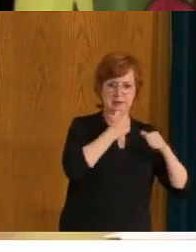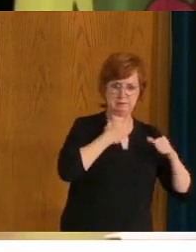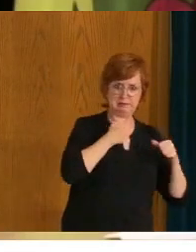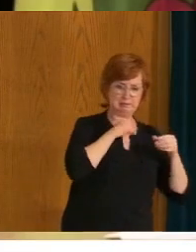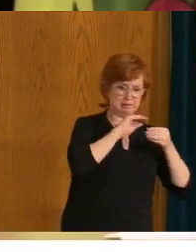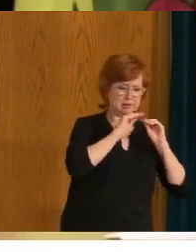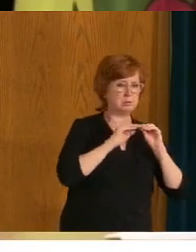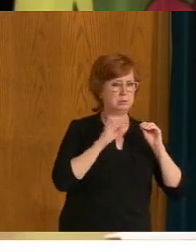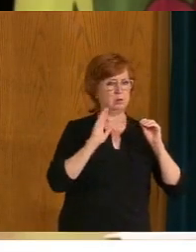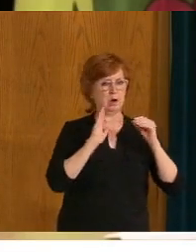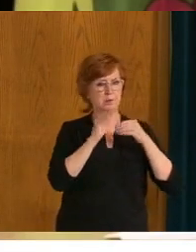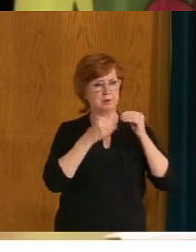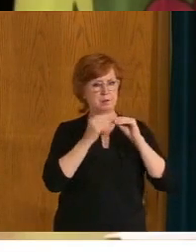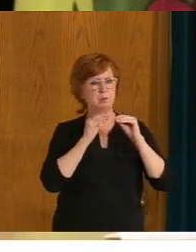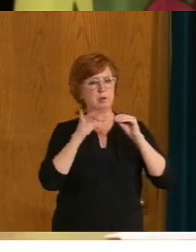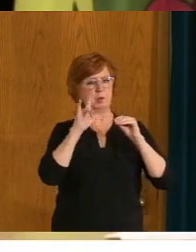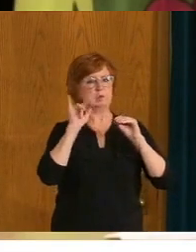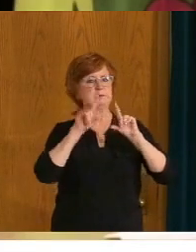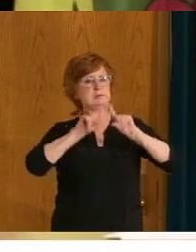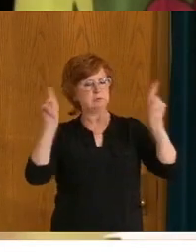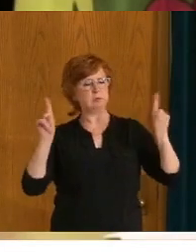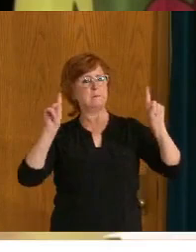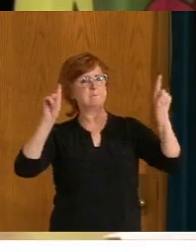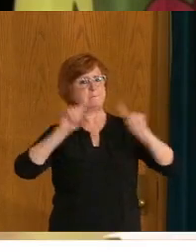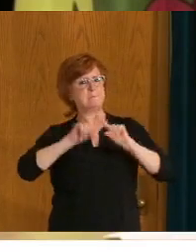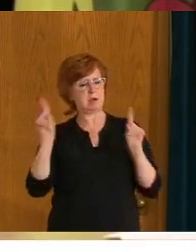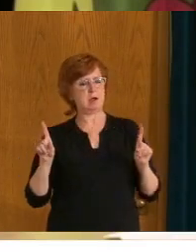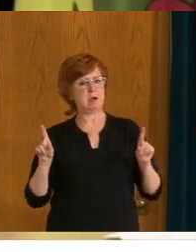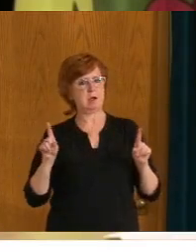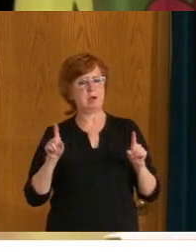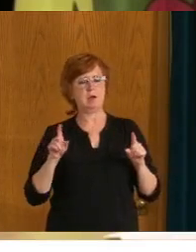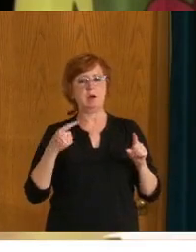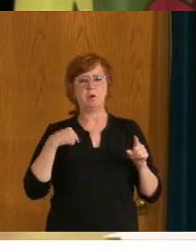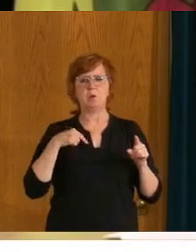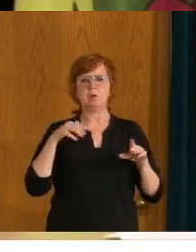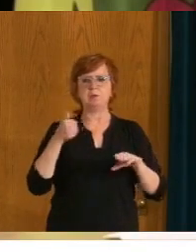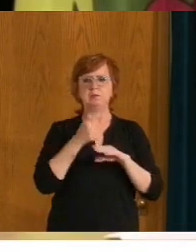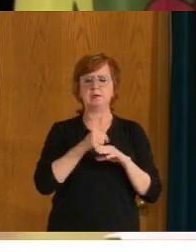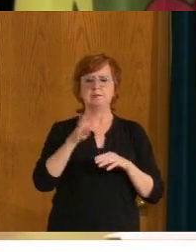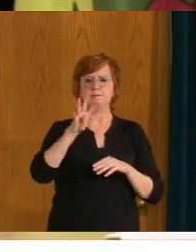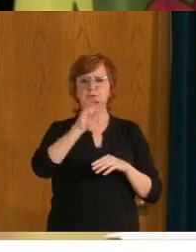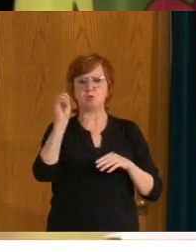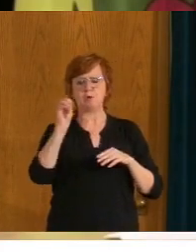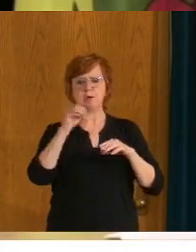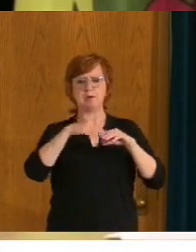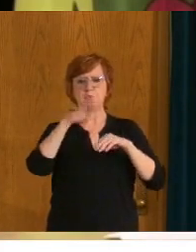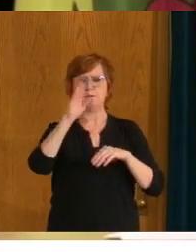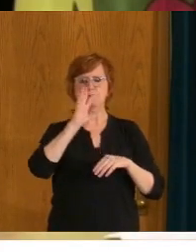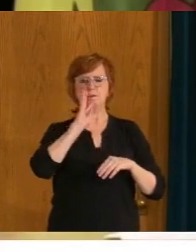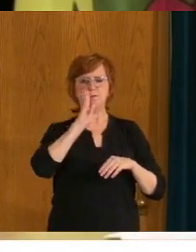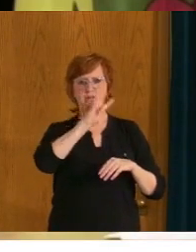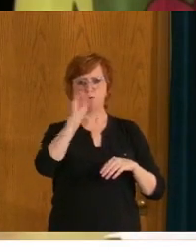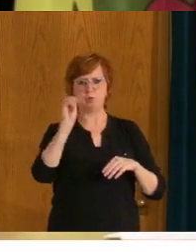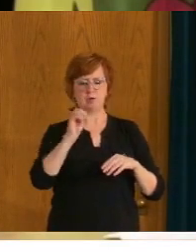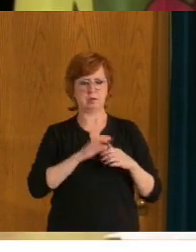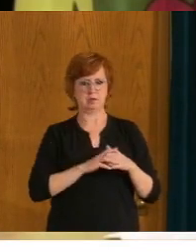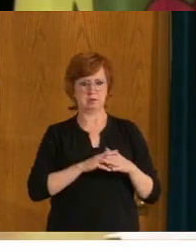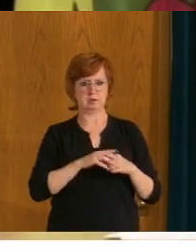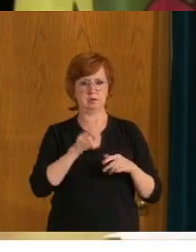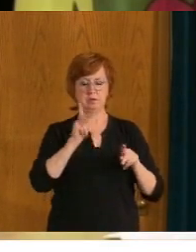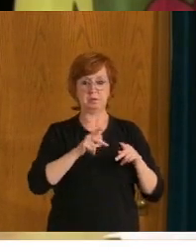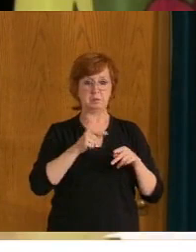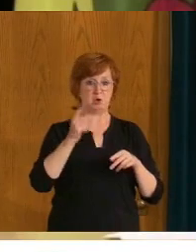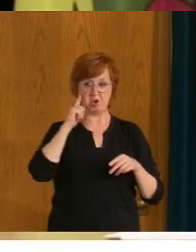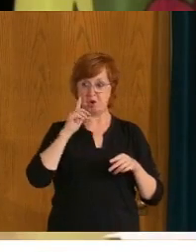Um, but what we have seen when we achieved the other benchmarks that we had put forward 40 plus is, uh, Saskatchewan residents 40 and over did not quit